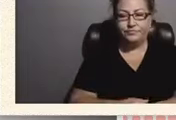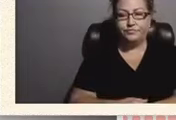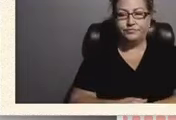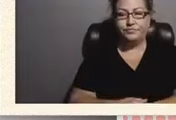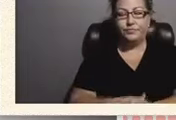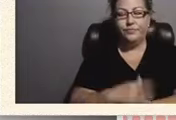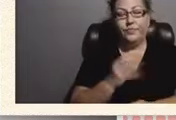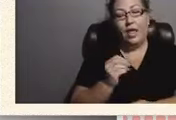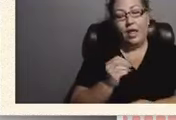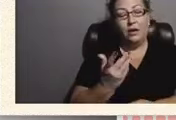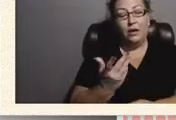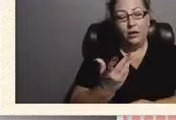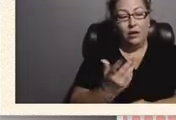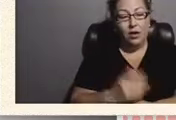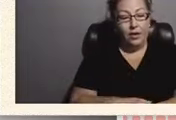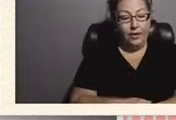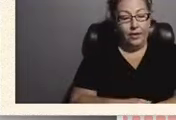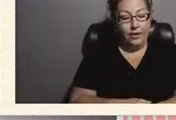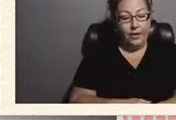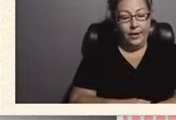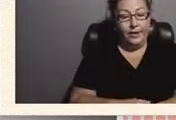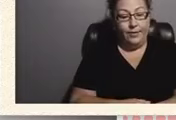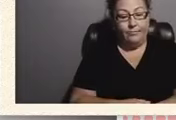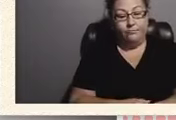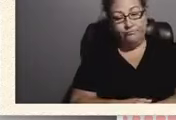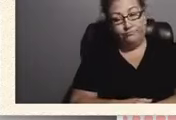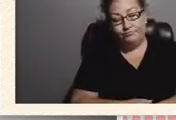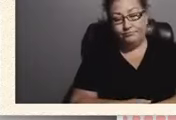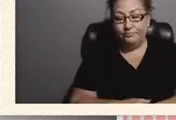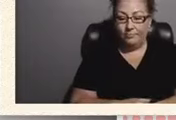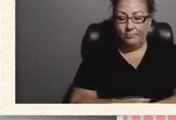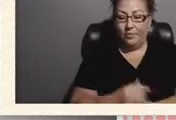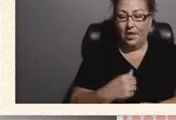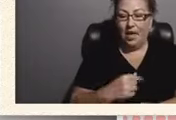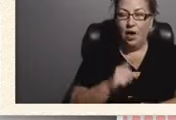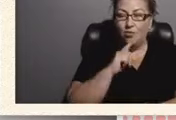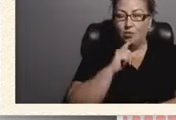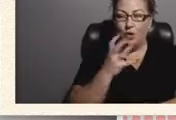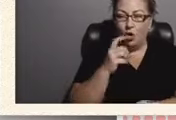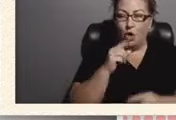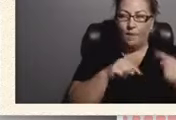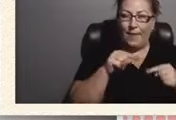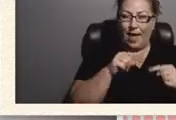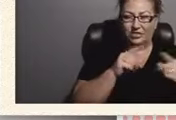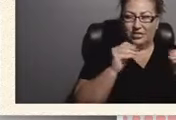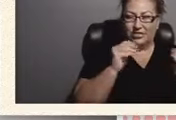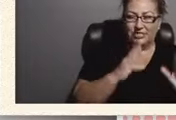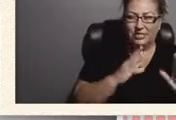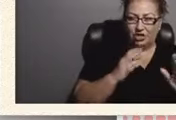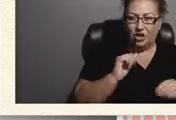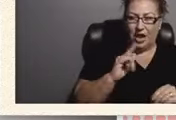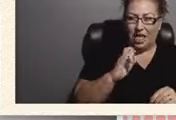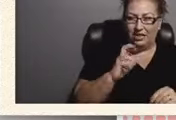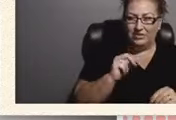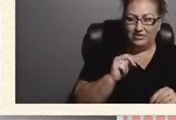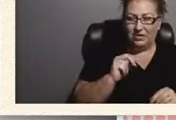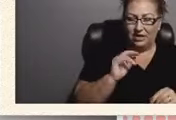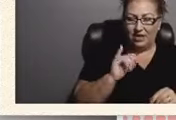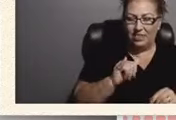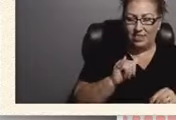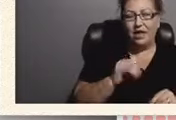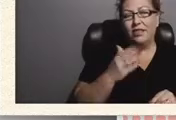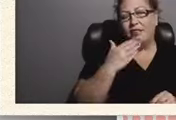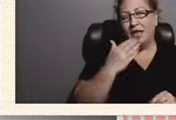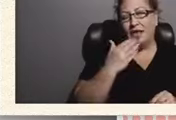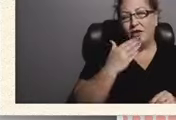i really want to go back to the teacher alison that thank you for being you